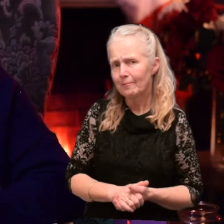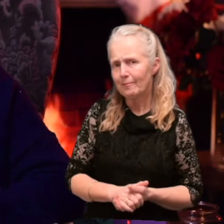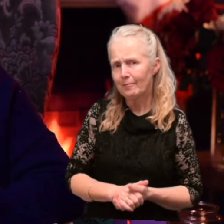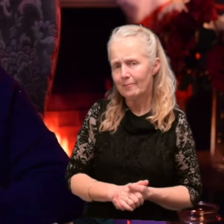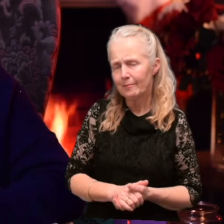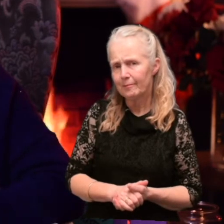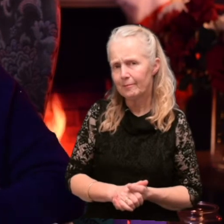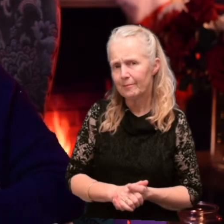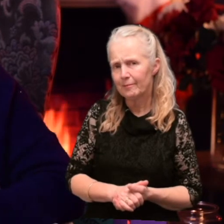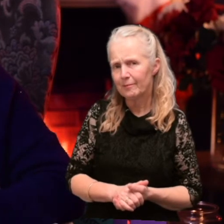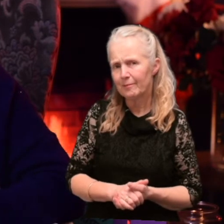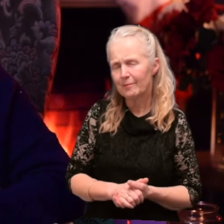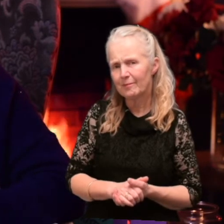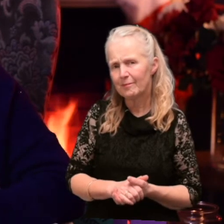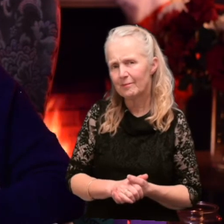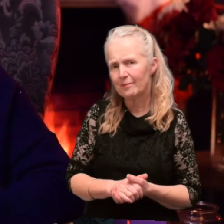I know he misses them.